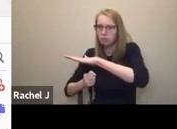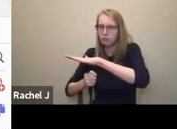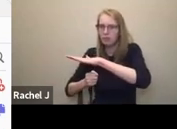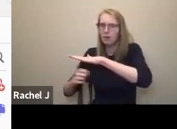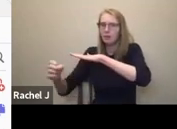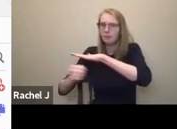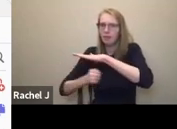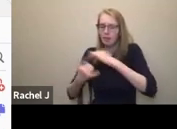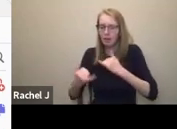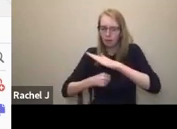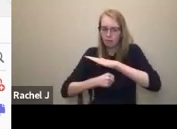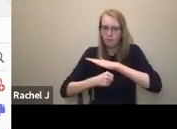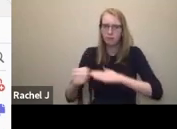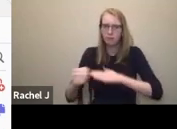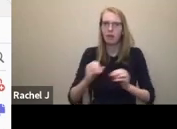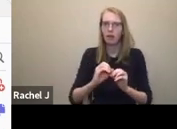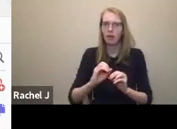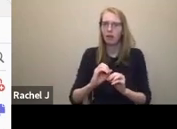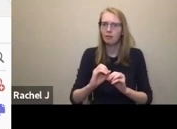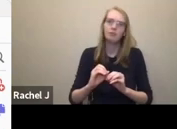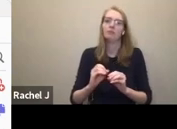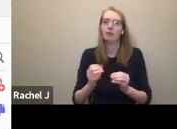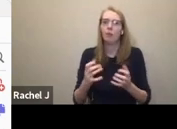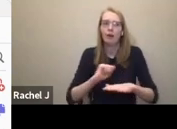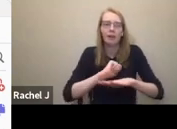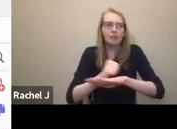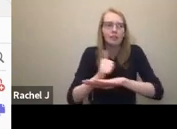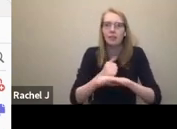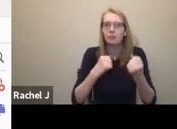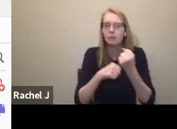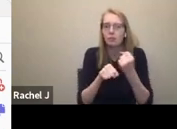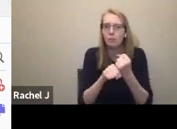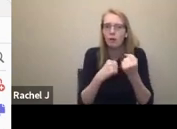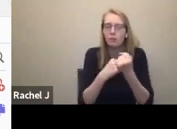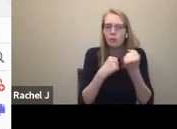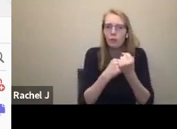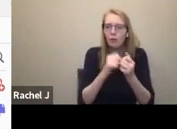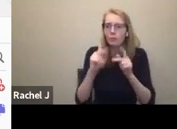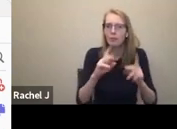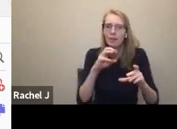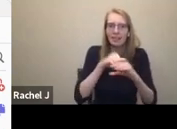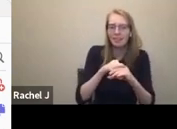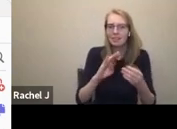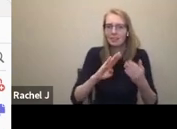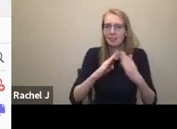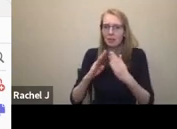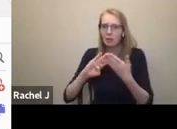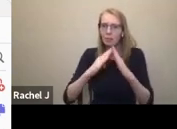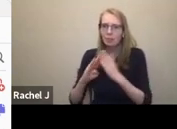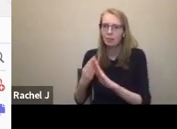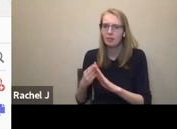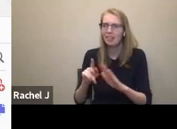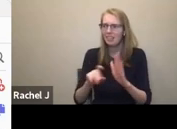support that we offer to people to live in the community. These models of support have turned into worldviews, how you see